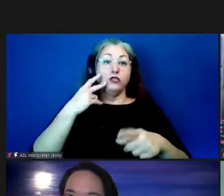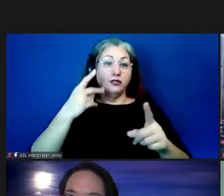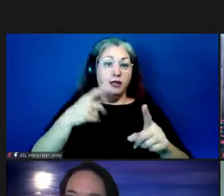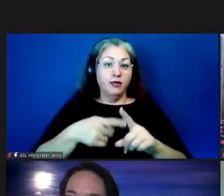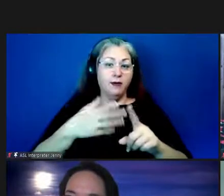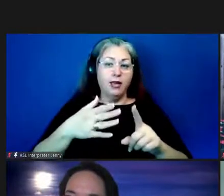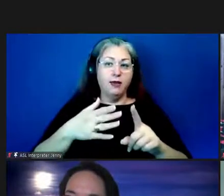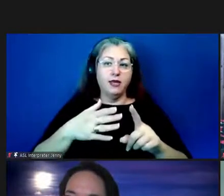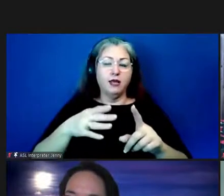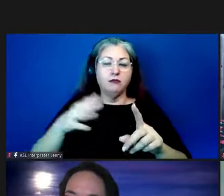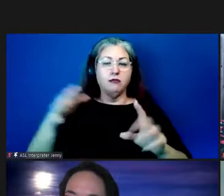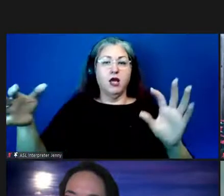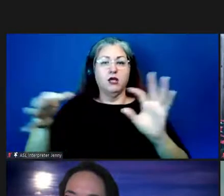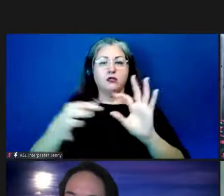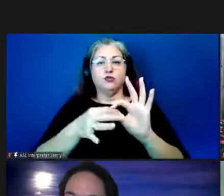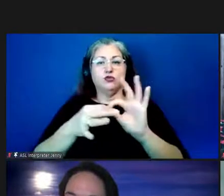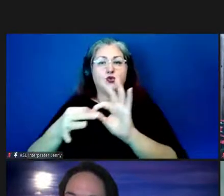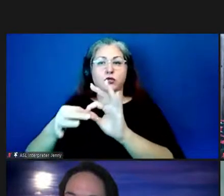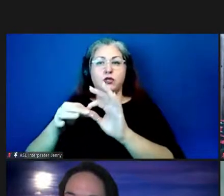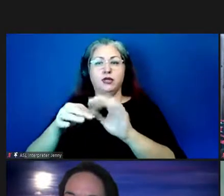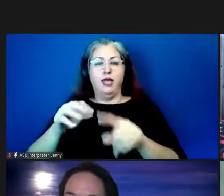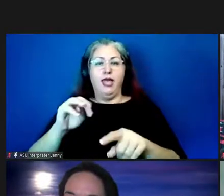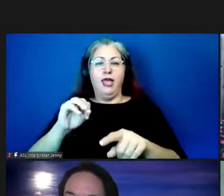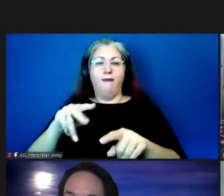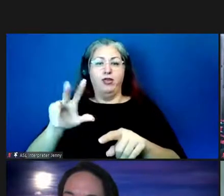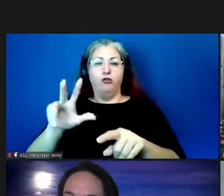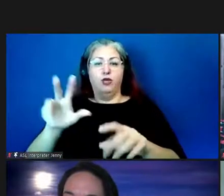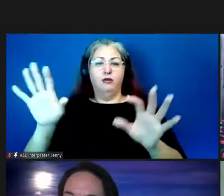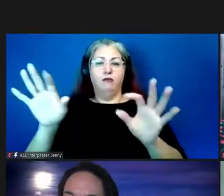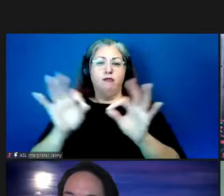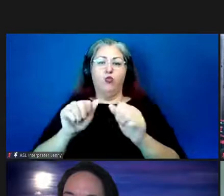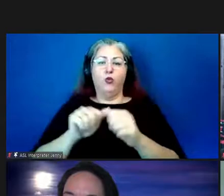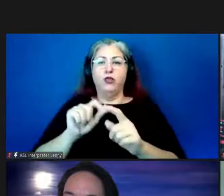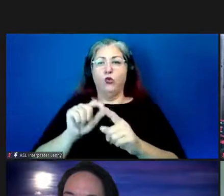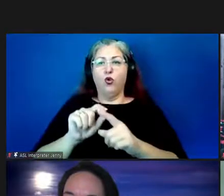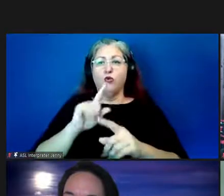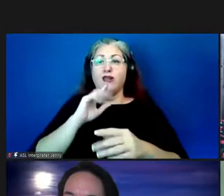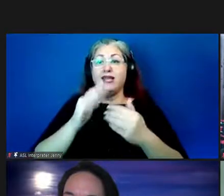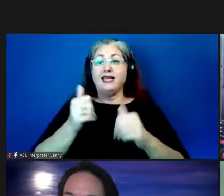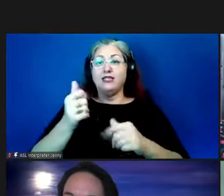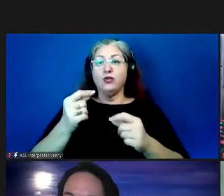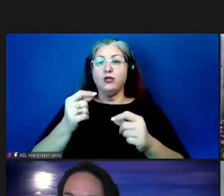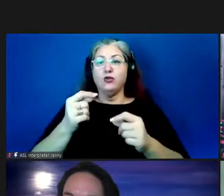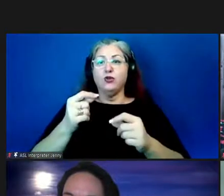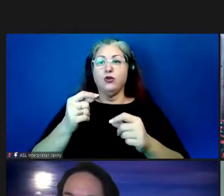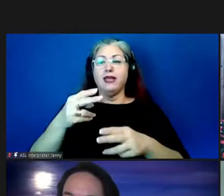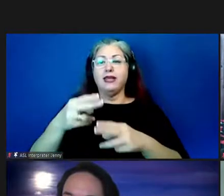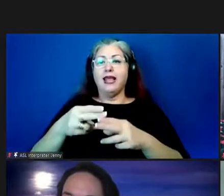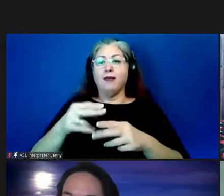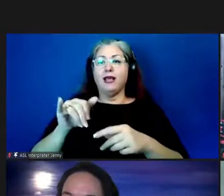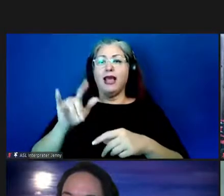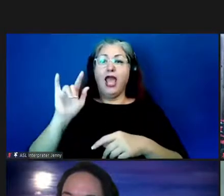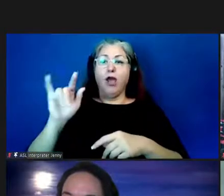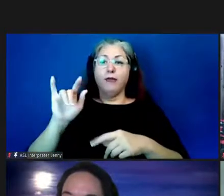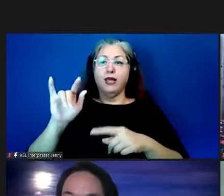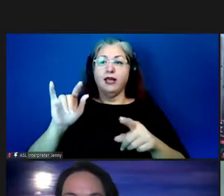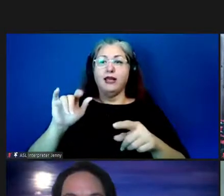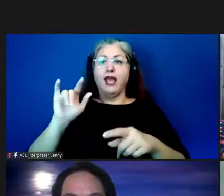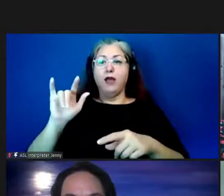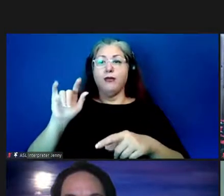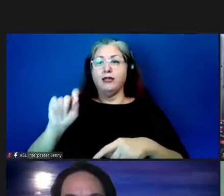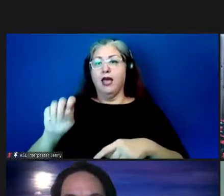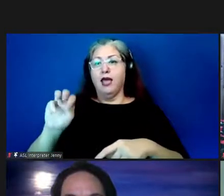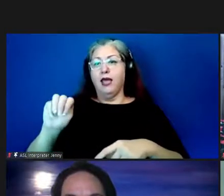can probably just associate that the mp3 with the word and so actually the easiest thing would be a named mp3 like say airplane it'd be airplane